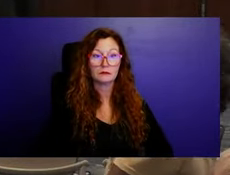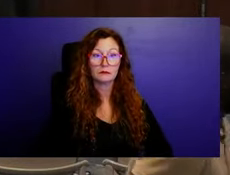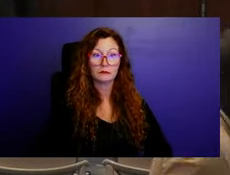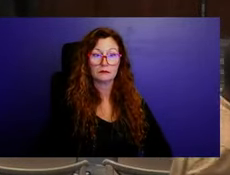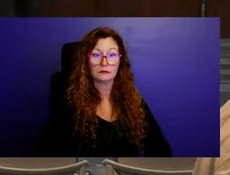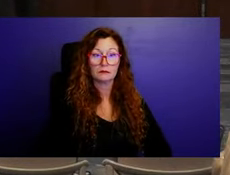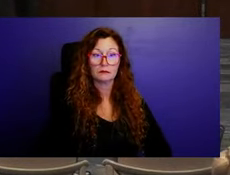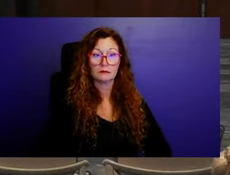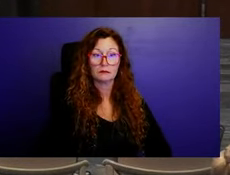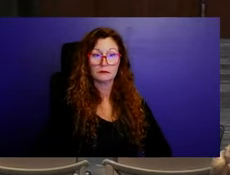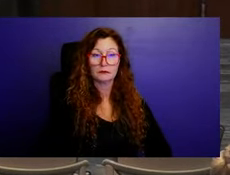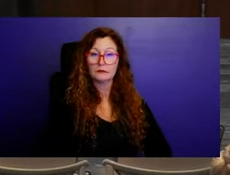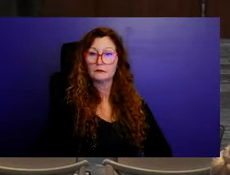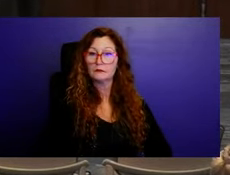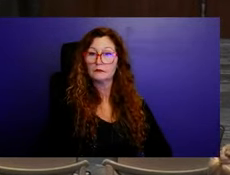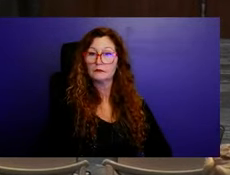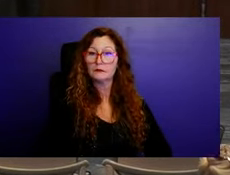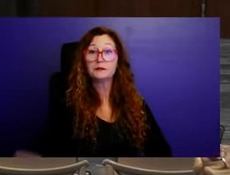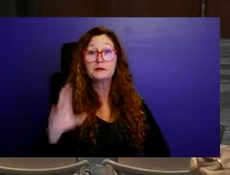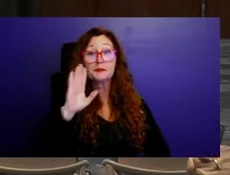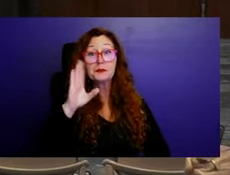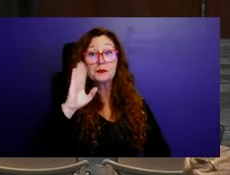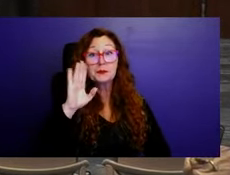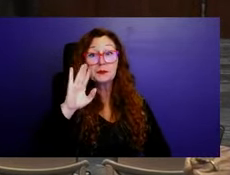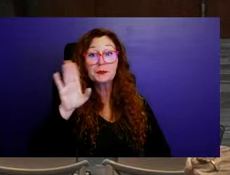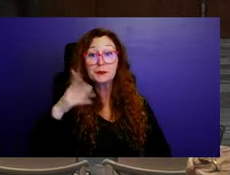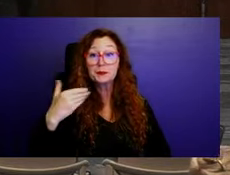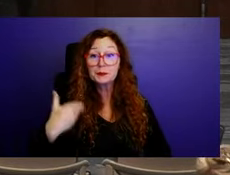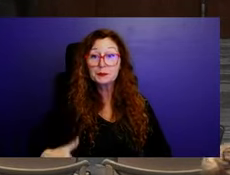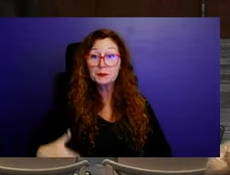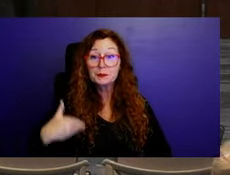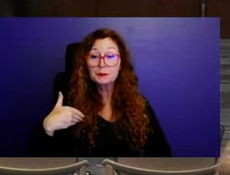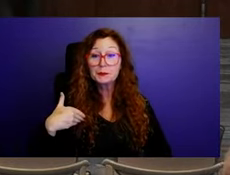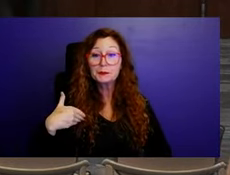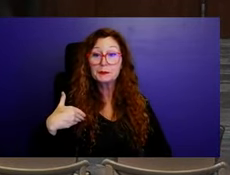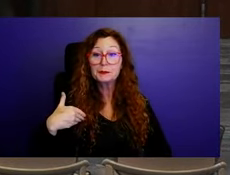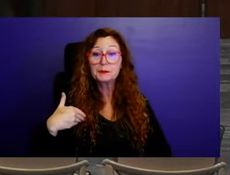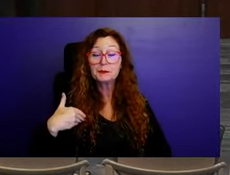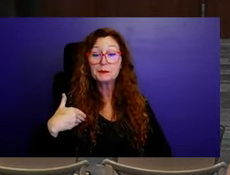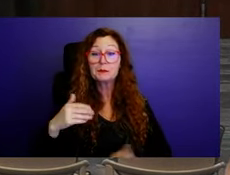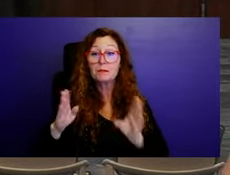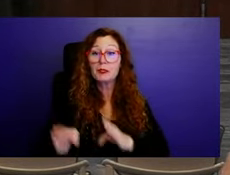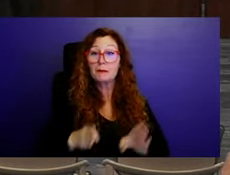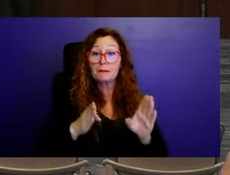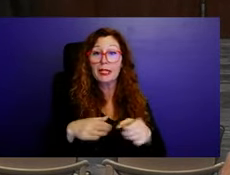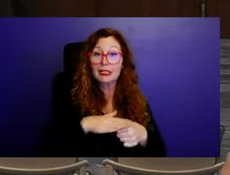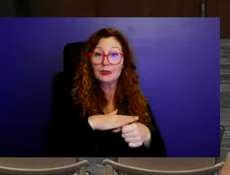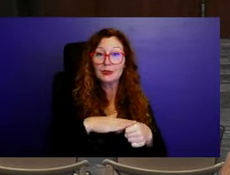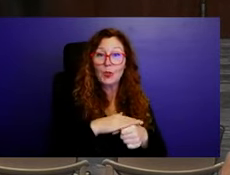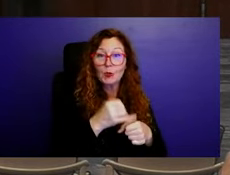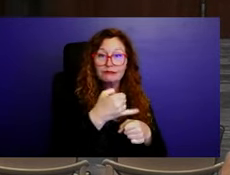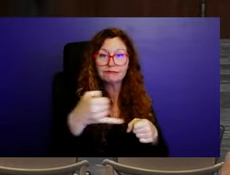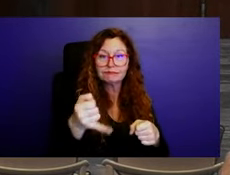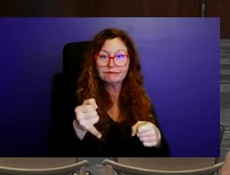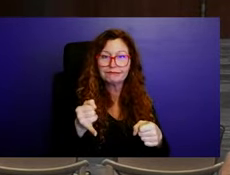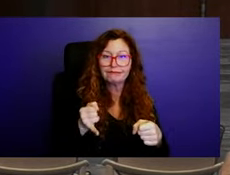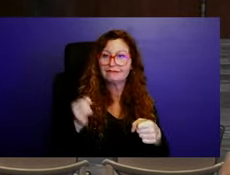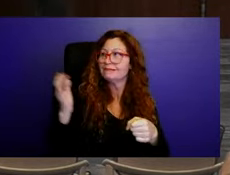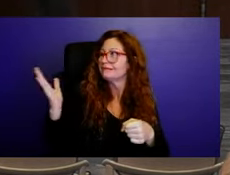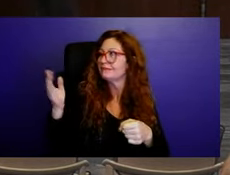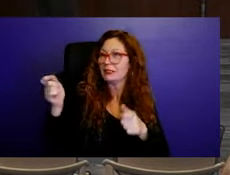mayor and commissioner. My name is Jane Kim with principal planner with the planning zone. Here is my director. I was waiting for a director. Okay.